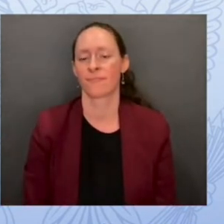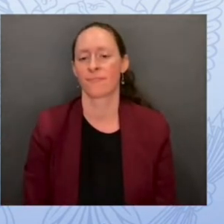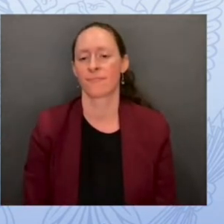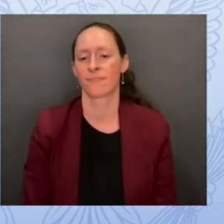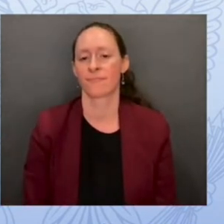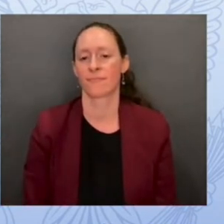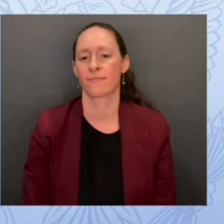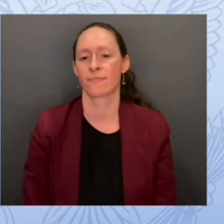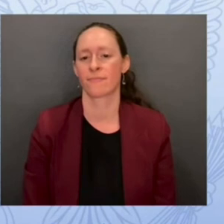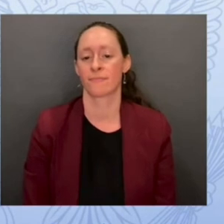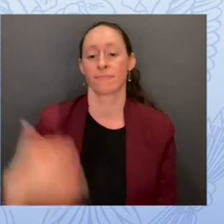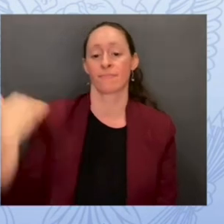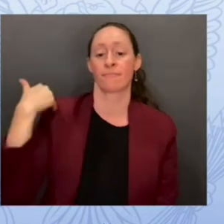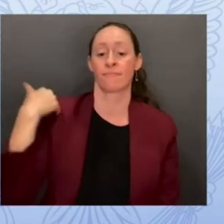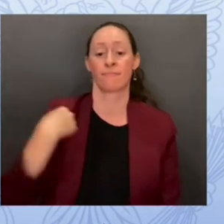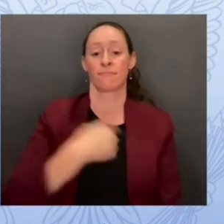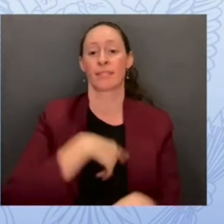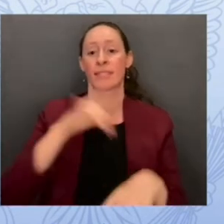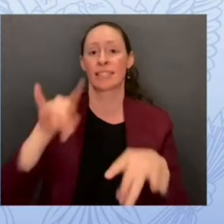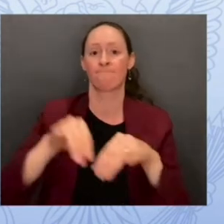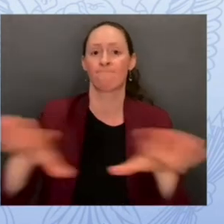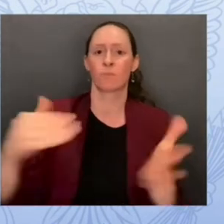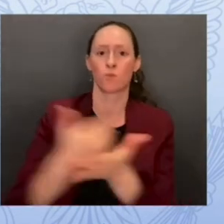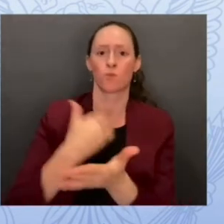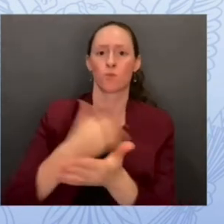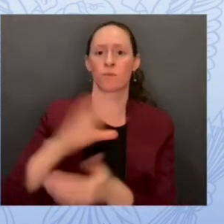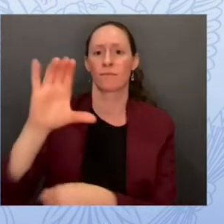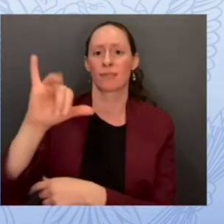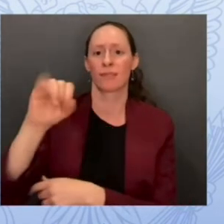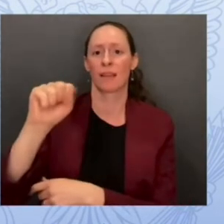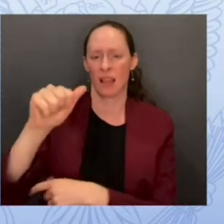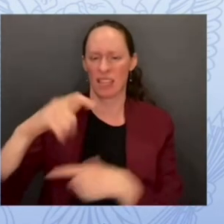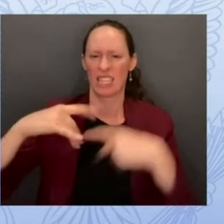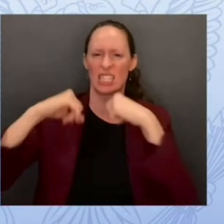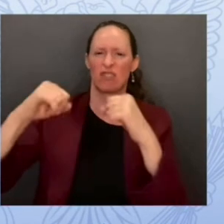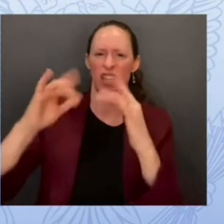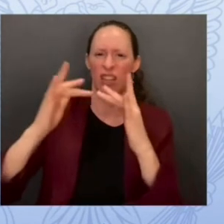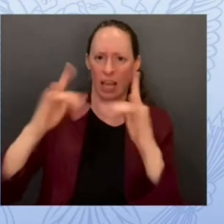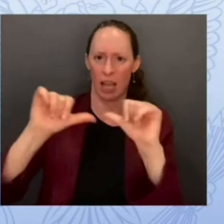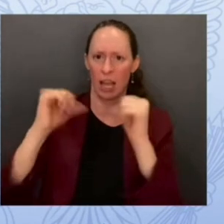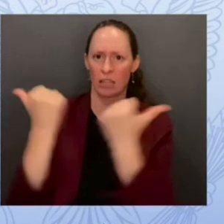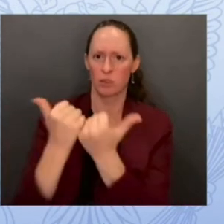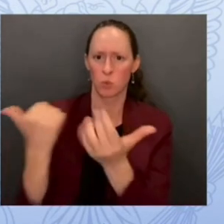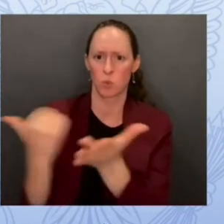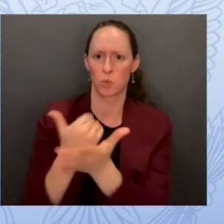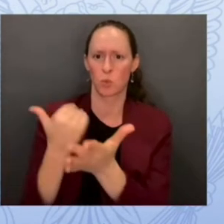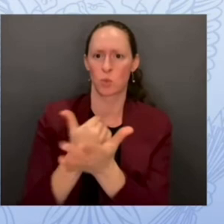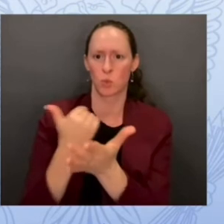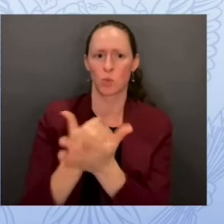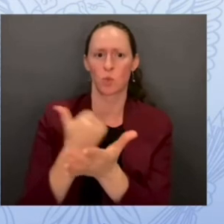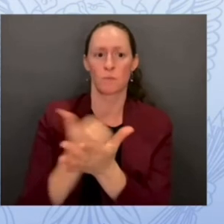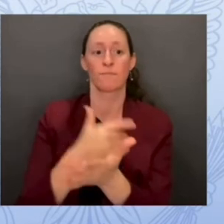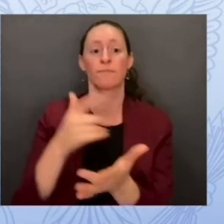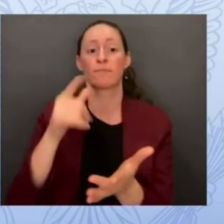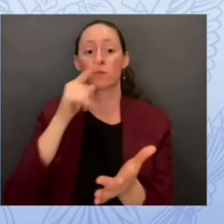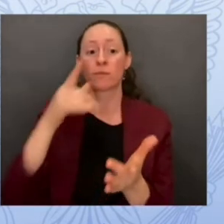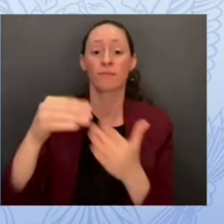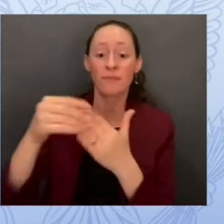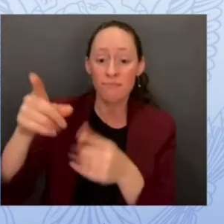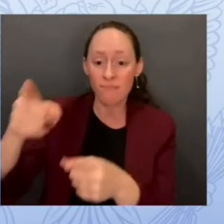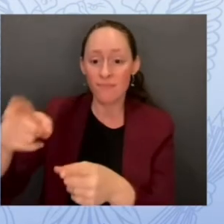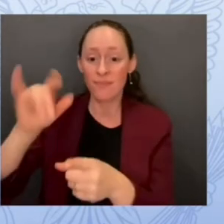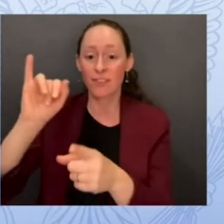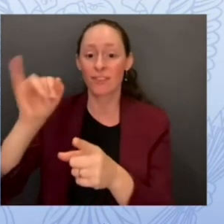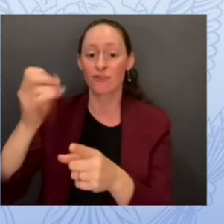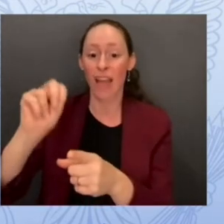Agency, and its extraordinary leader, Jen Easterly, is here. A free, first-of-its-kind cybersecurity